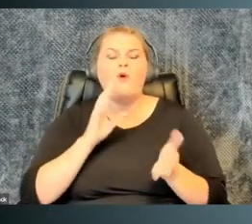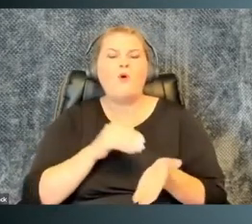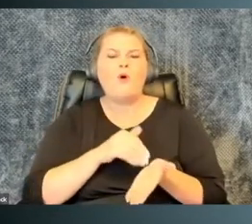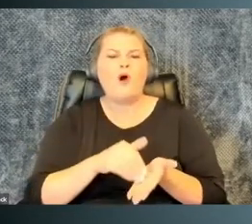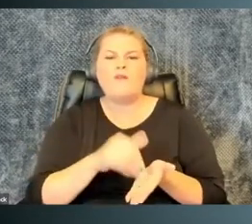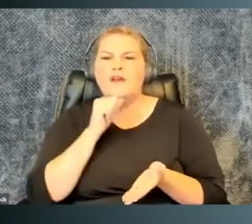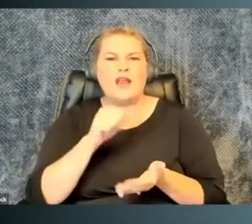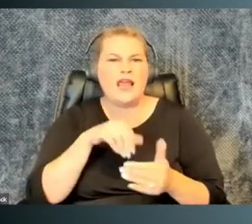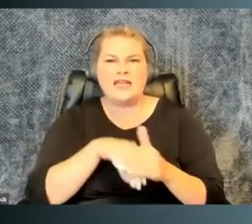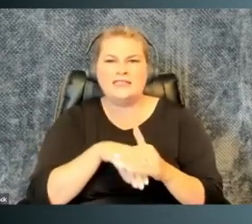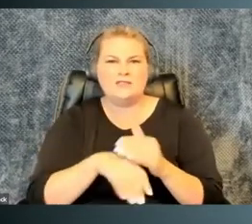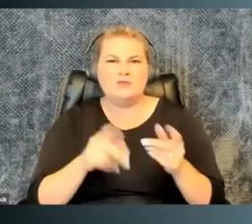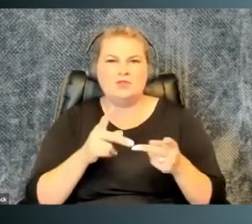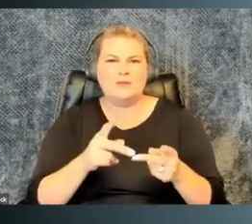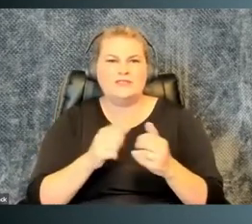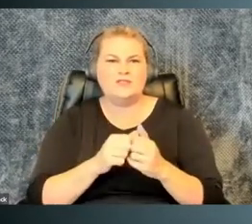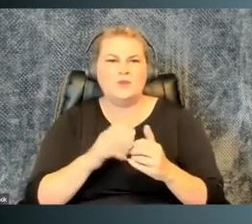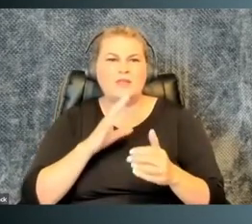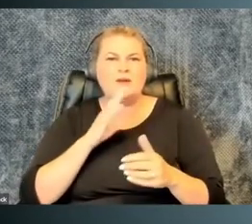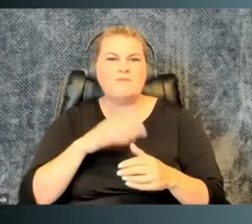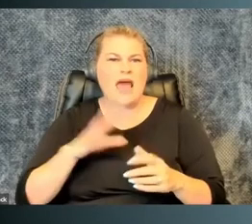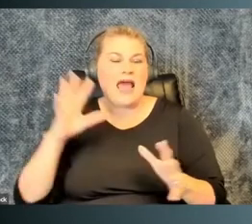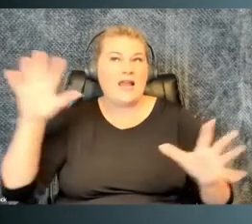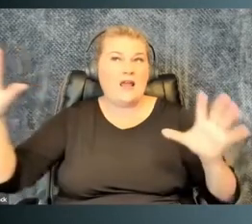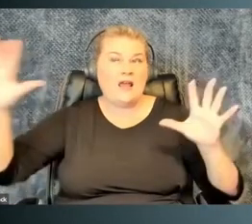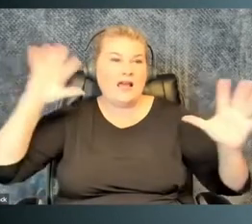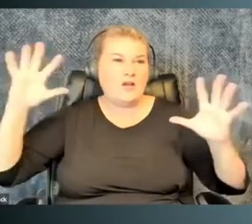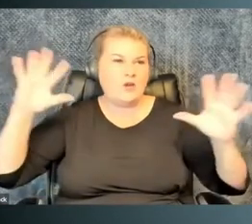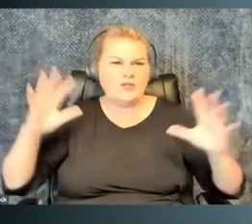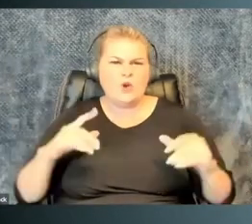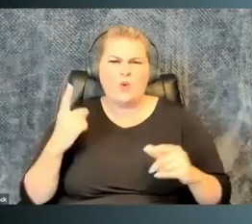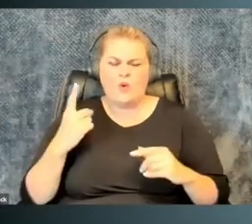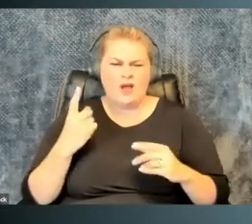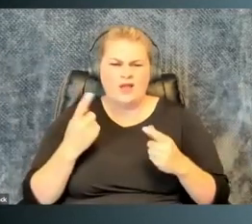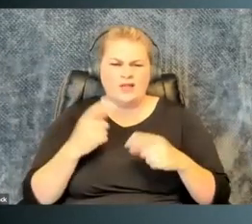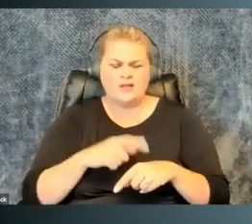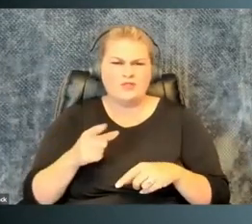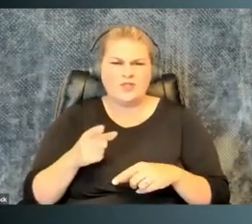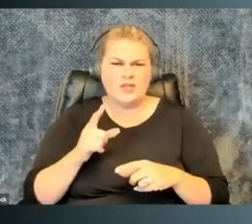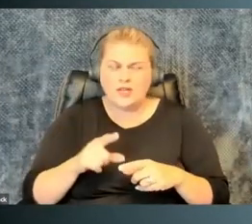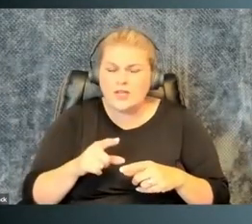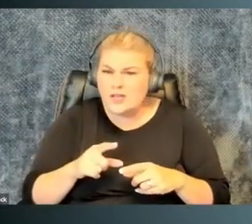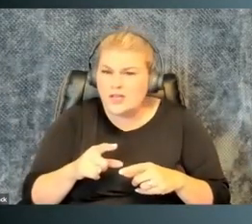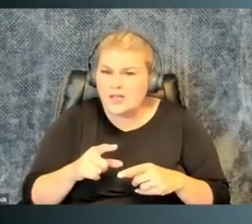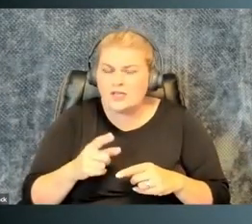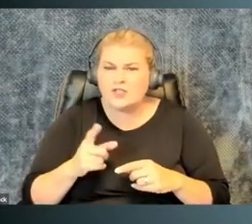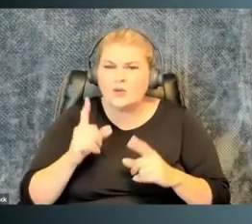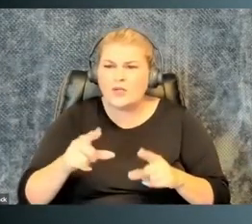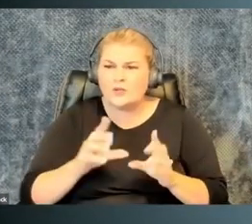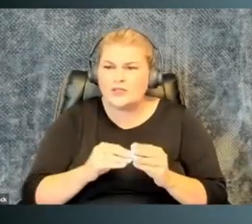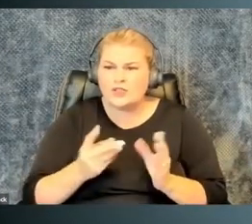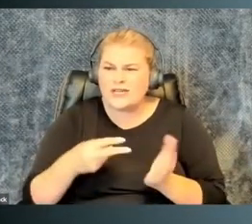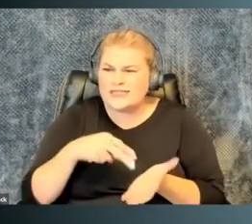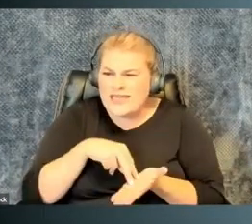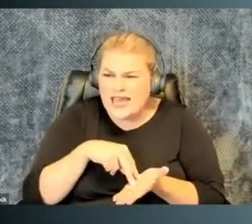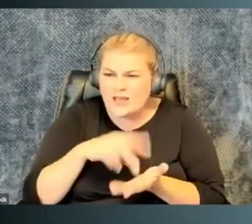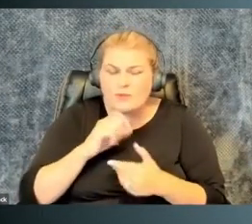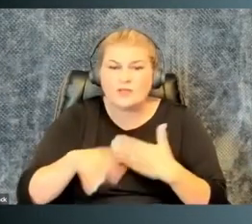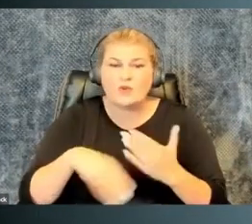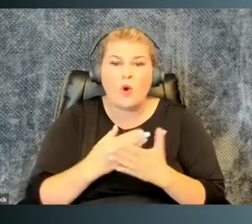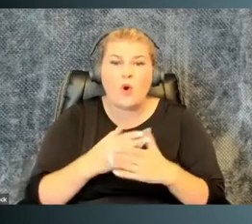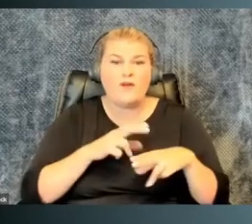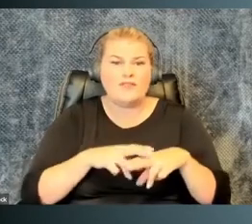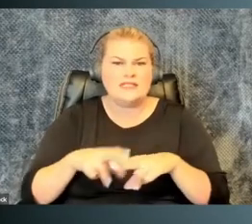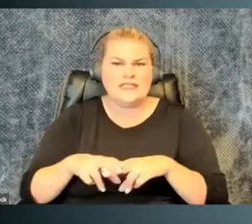soliciting feedback from the community were often in inaccessible spaces with bad acoustics. At one point, Martina was attending a session and she had to